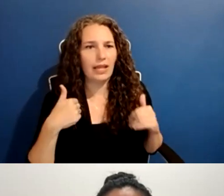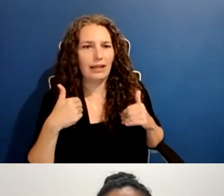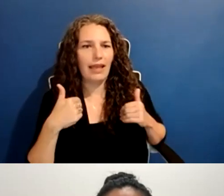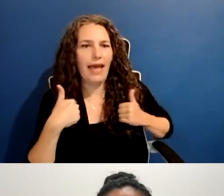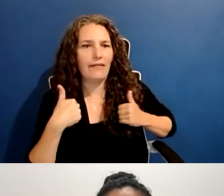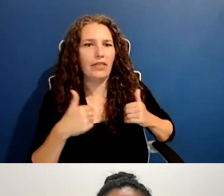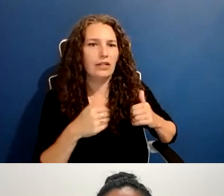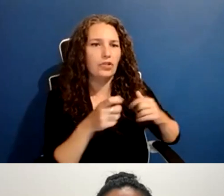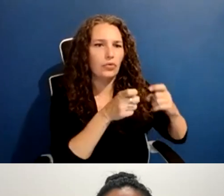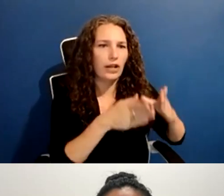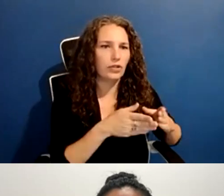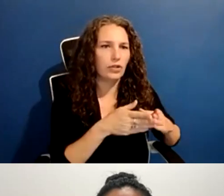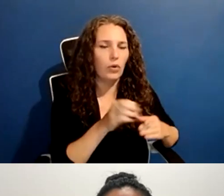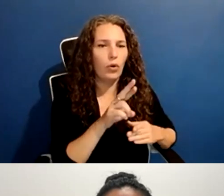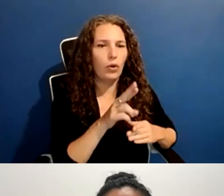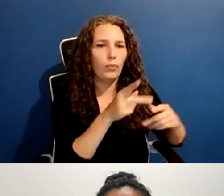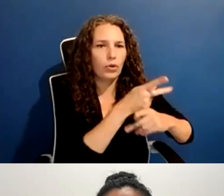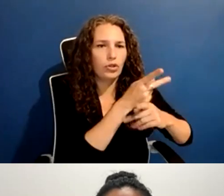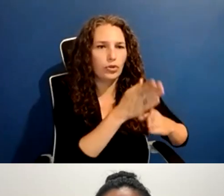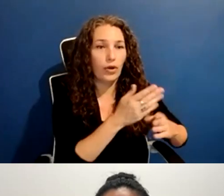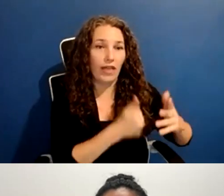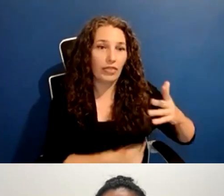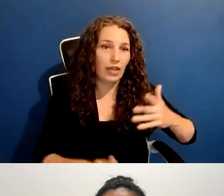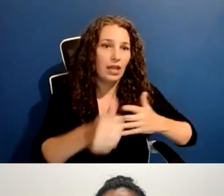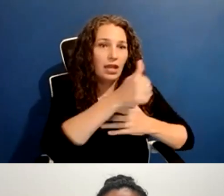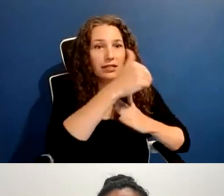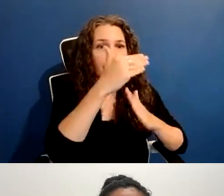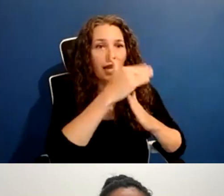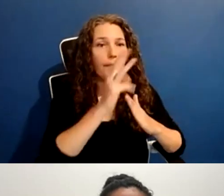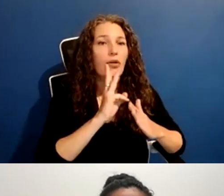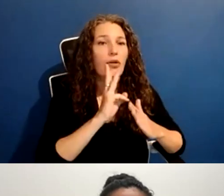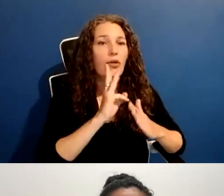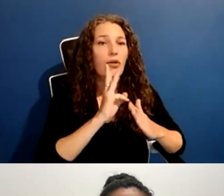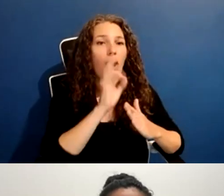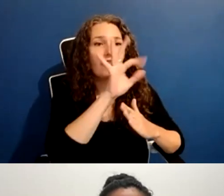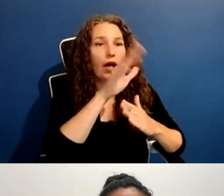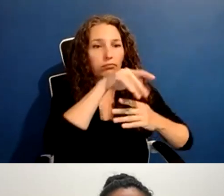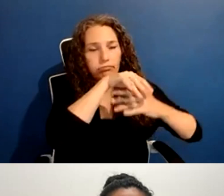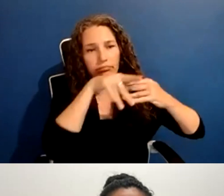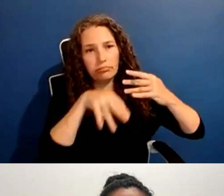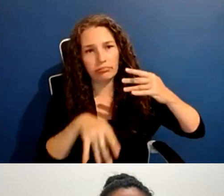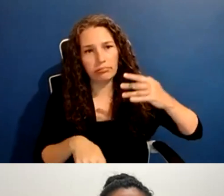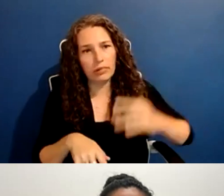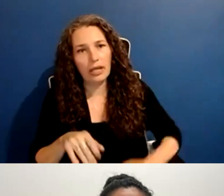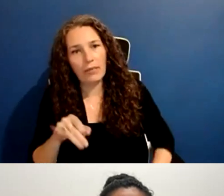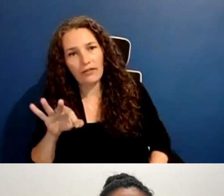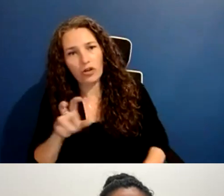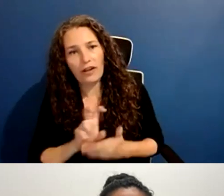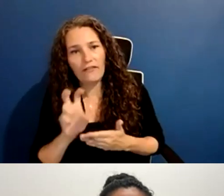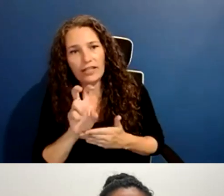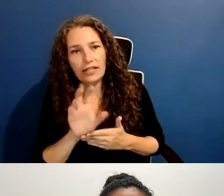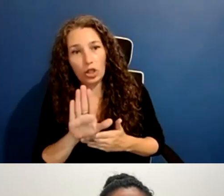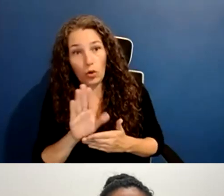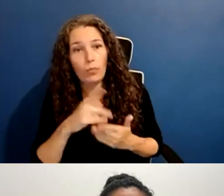in their own money. But if you are investing in your project and you are your first investor and you're the first money in,